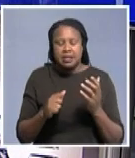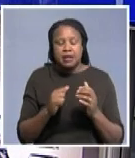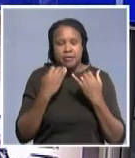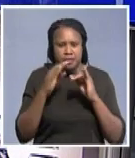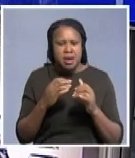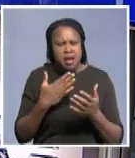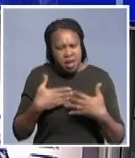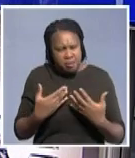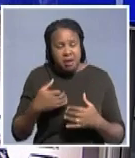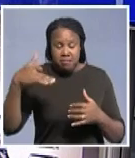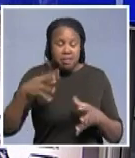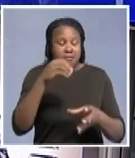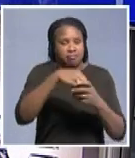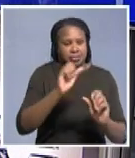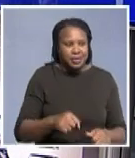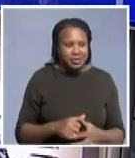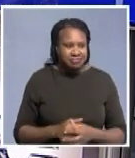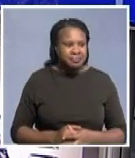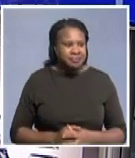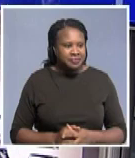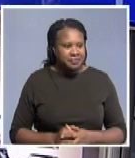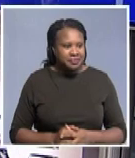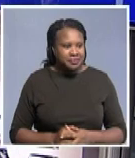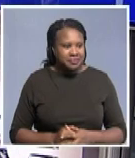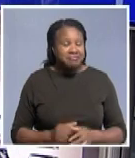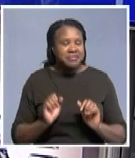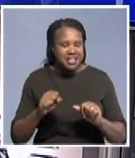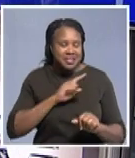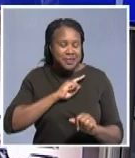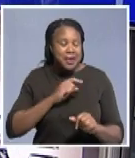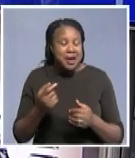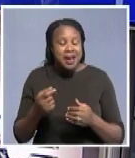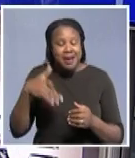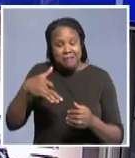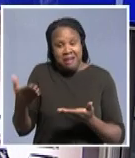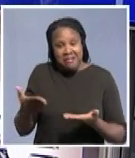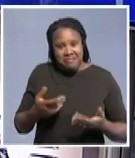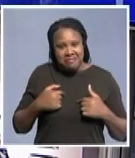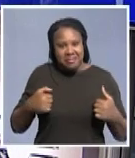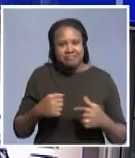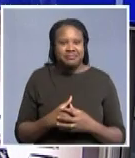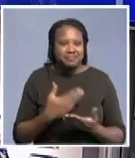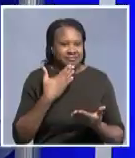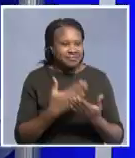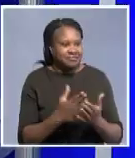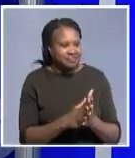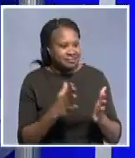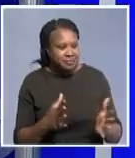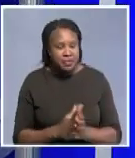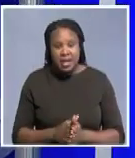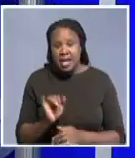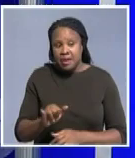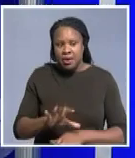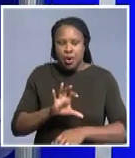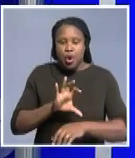very glad that they may be adjoined Very good as well and that they're having us here Yeah, thank you so much for joining us Thank you for having us That was